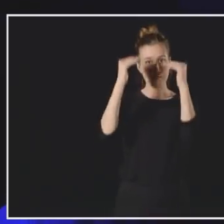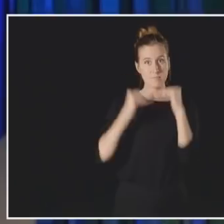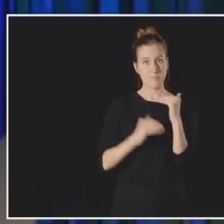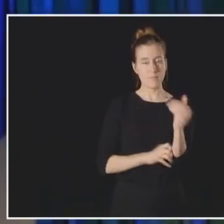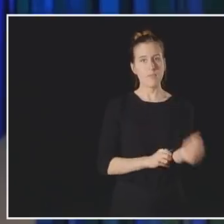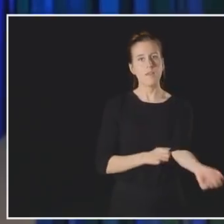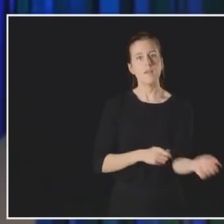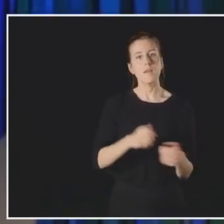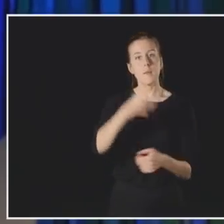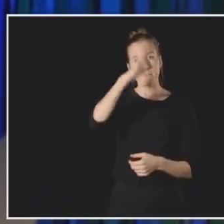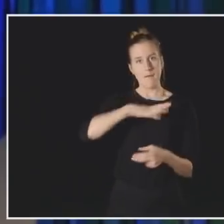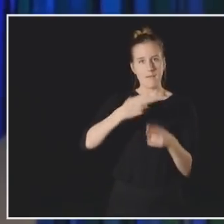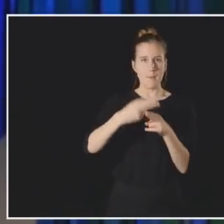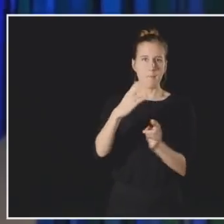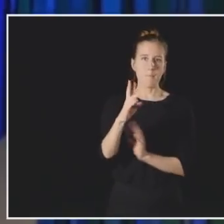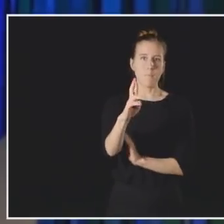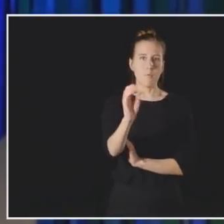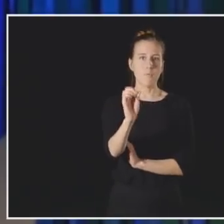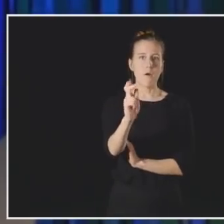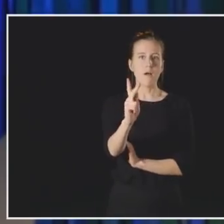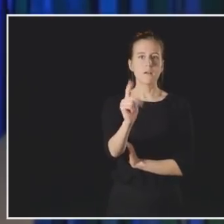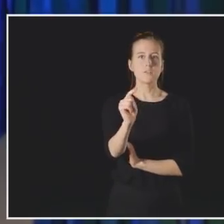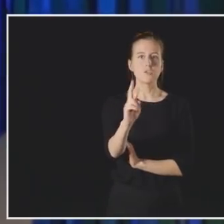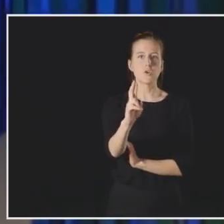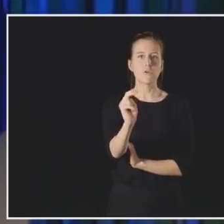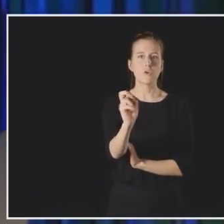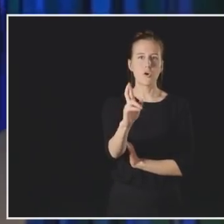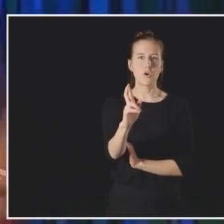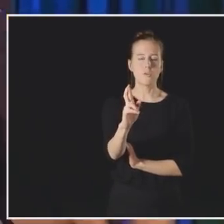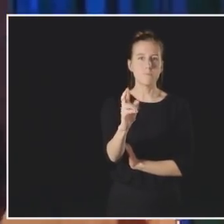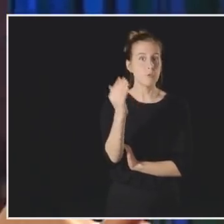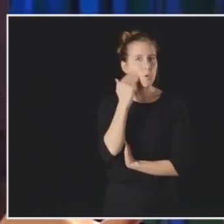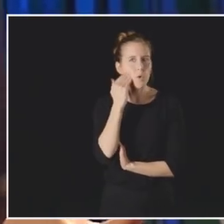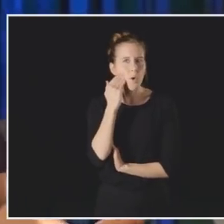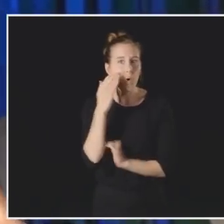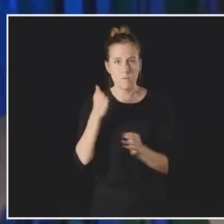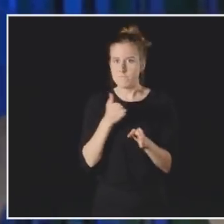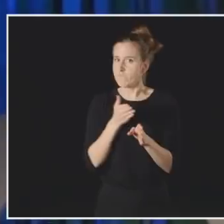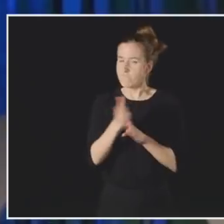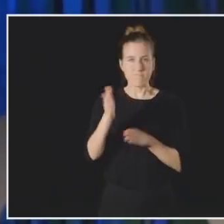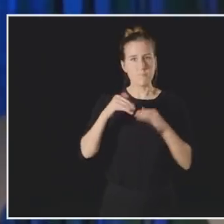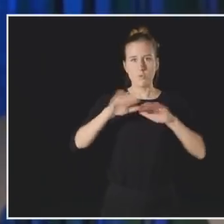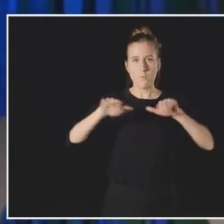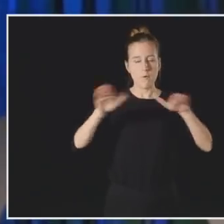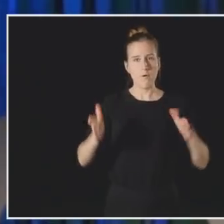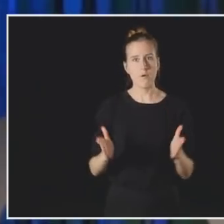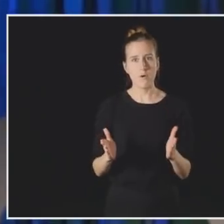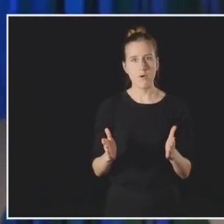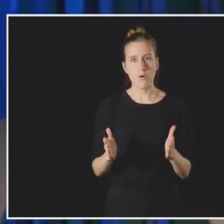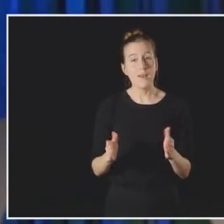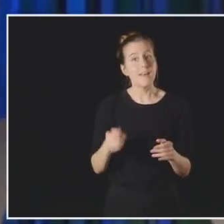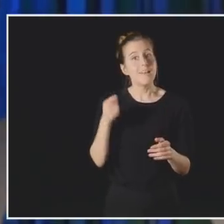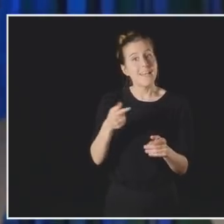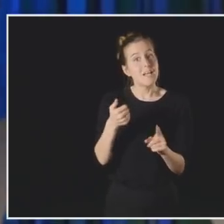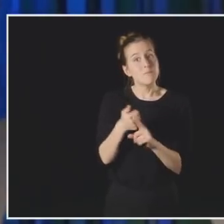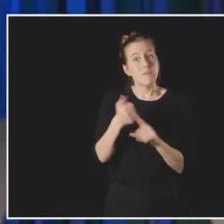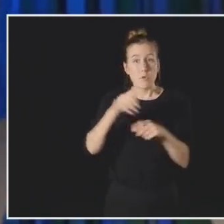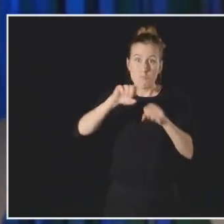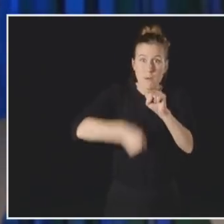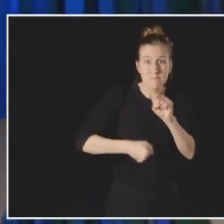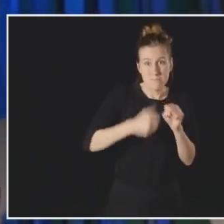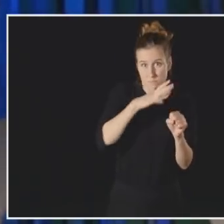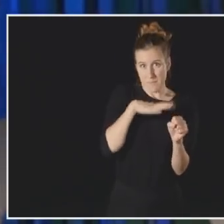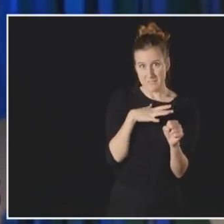Brock Turner happened. He is that Stanford swimmer who was convicted of assaulting an